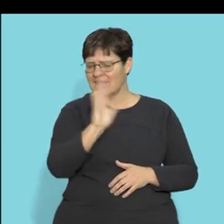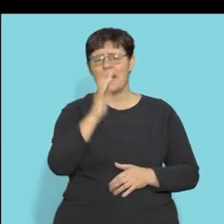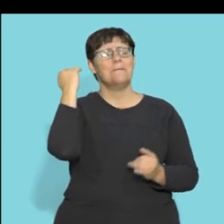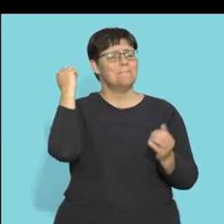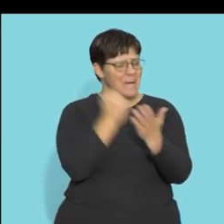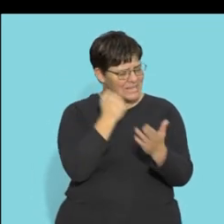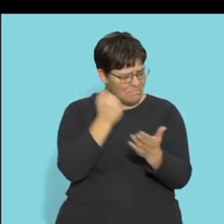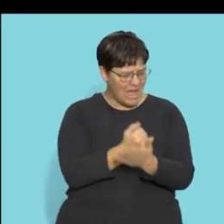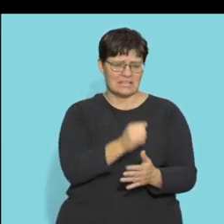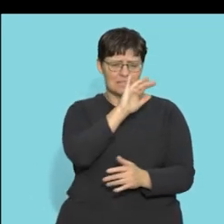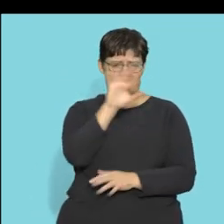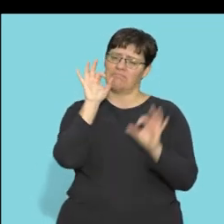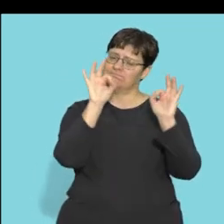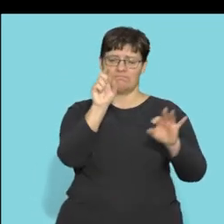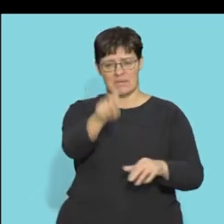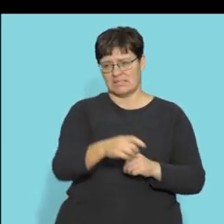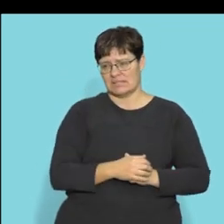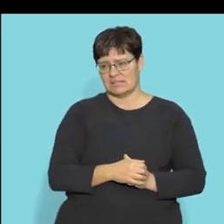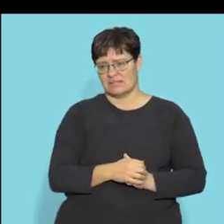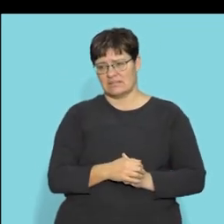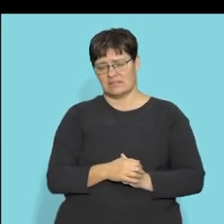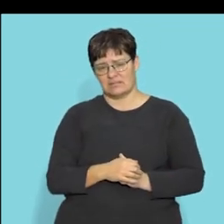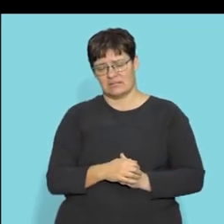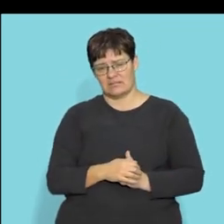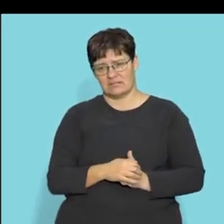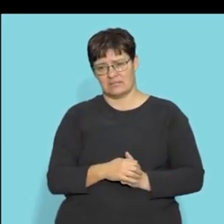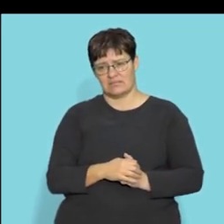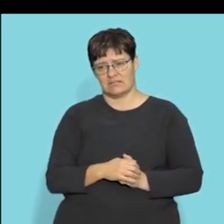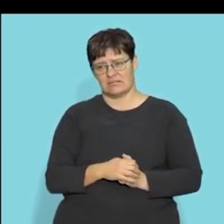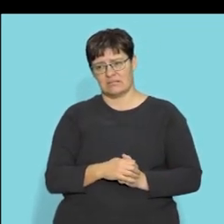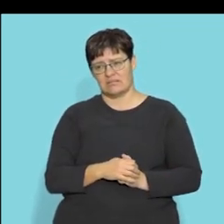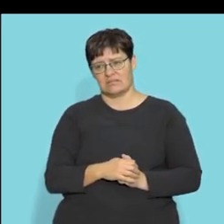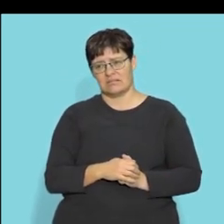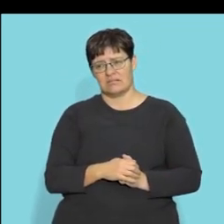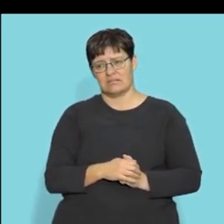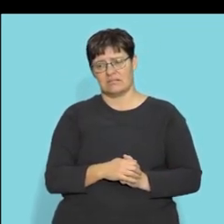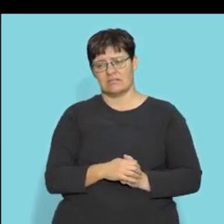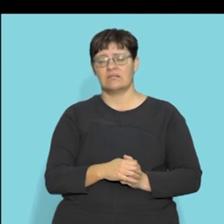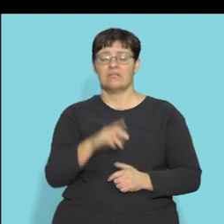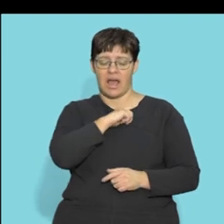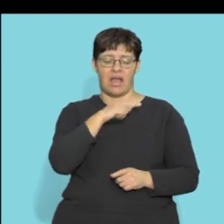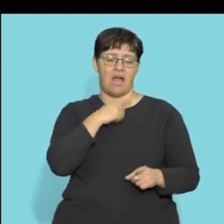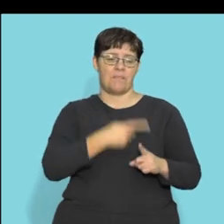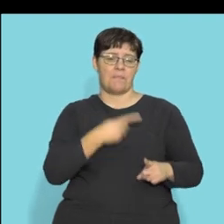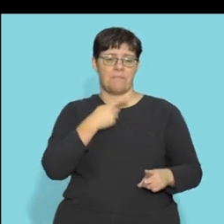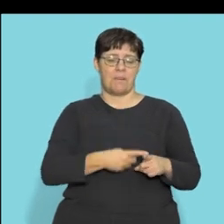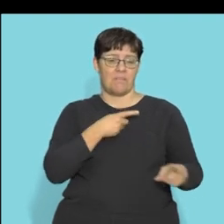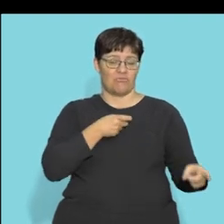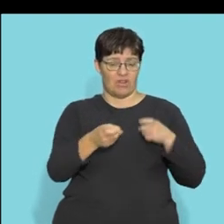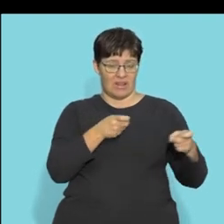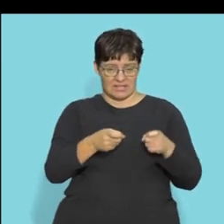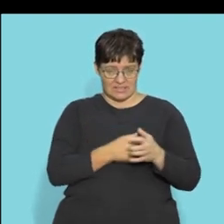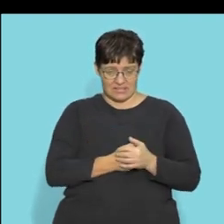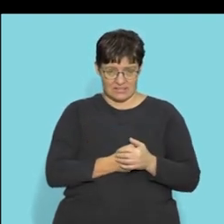seen some answers in the past i don't know it must be the correct spelling regulates the heart rate